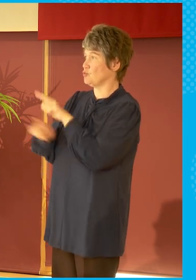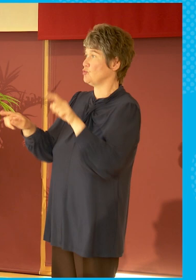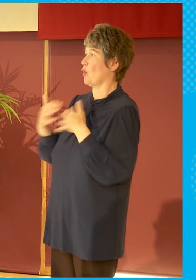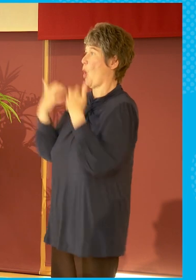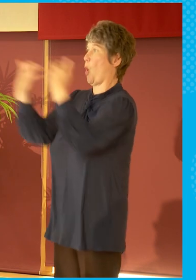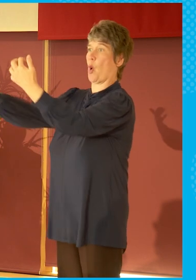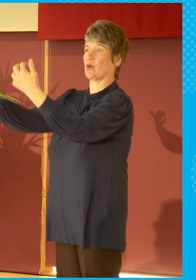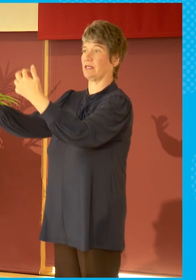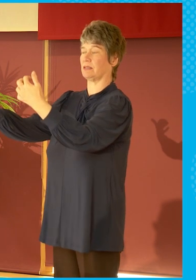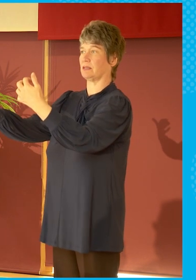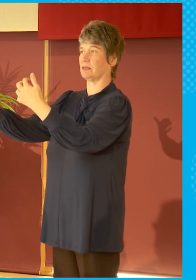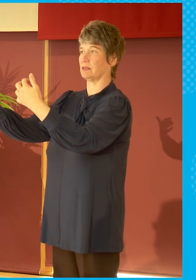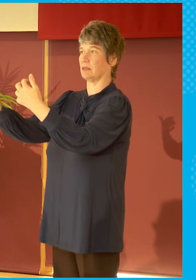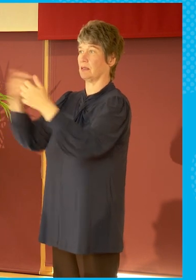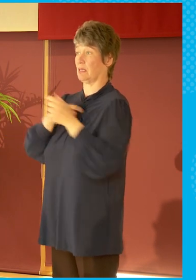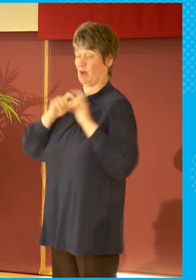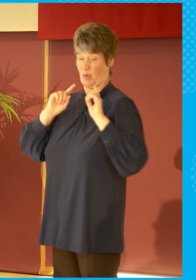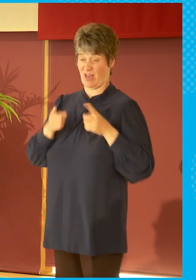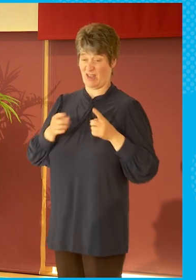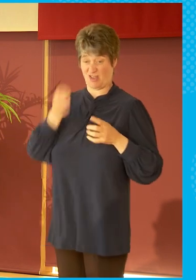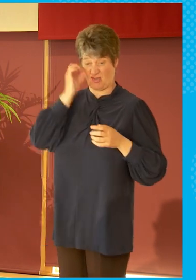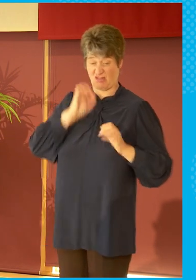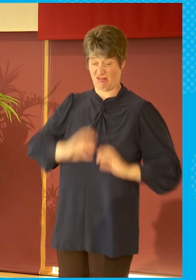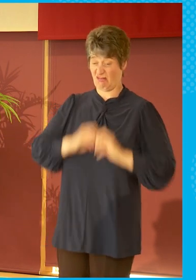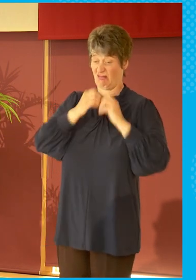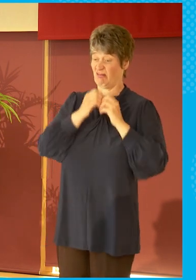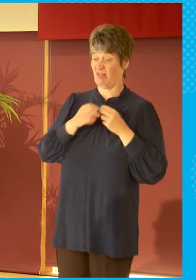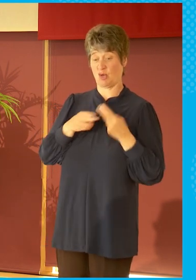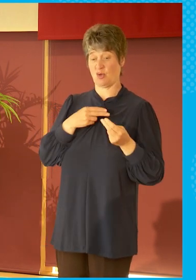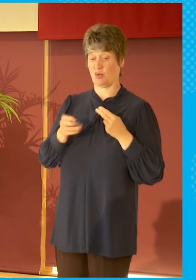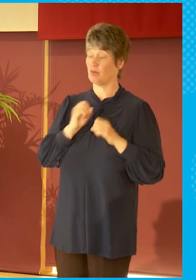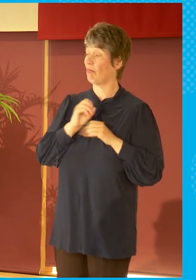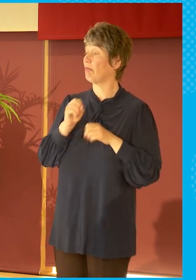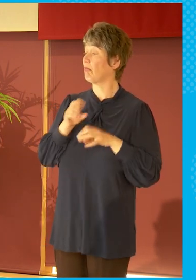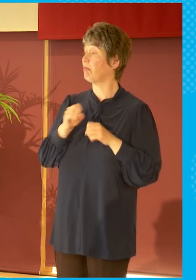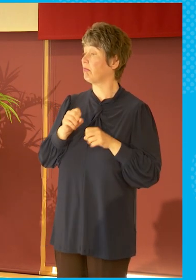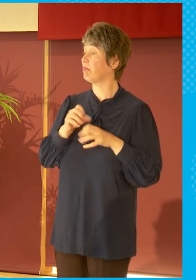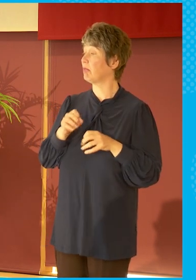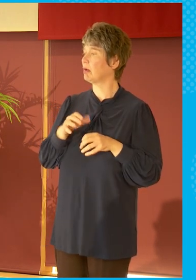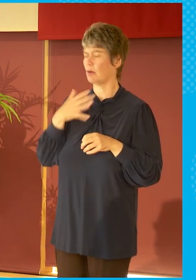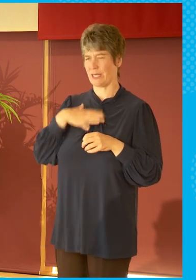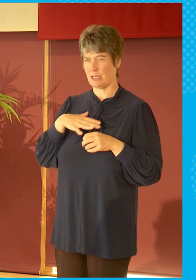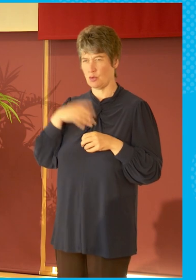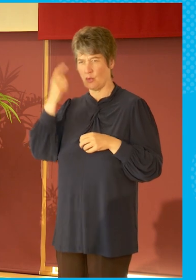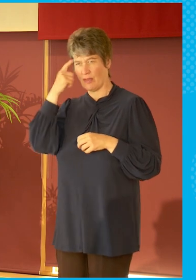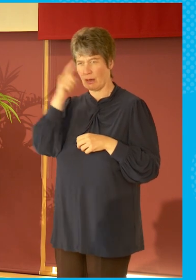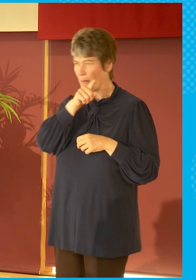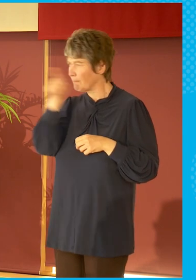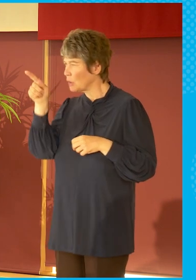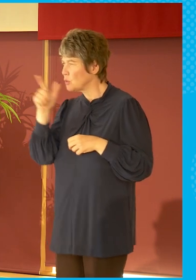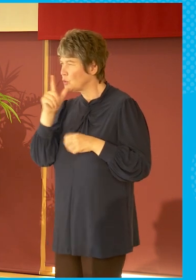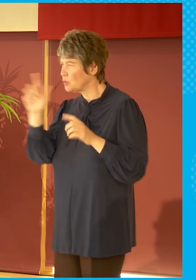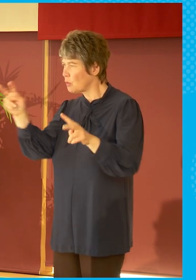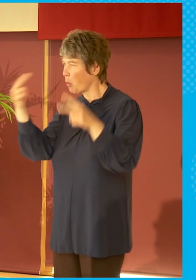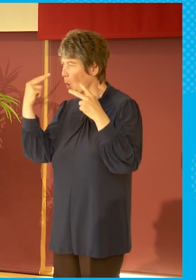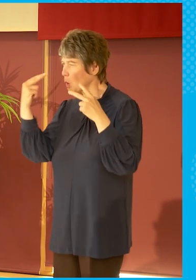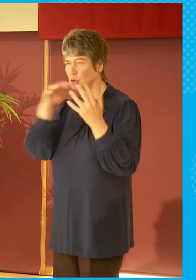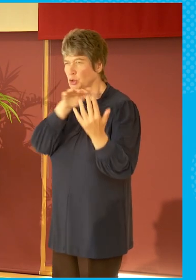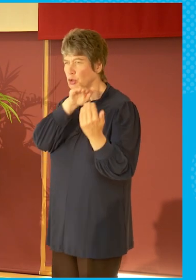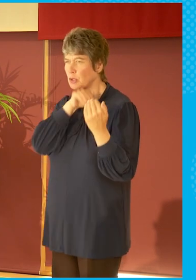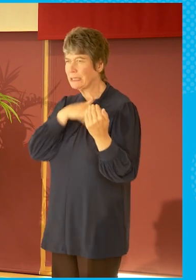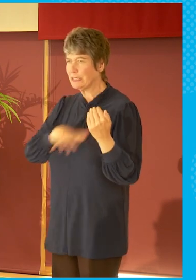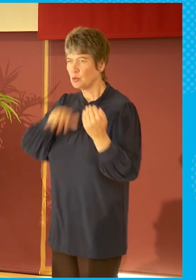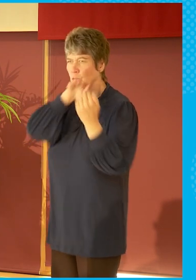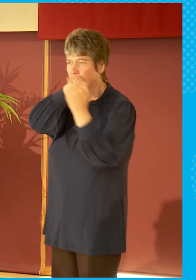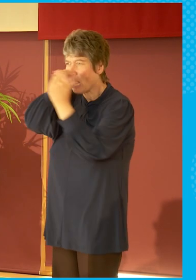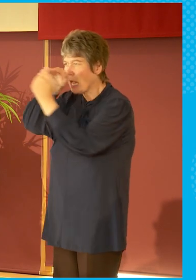conversation news being produced for people who are watching. And we do have a very loyal audience who tend to be older. So the